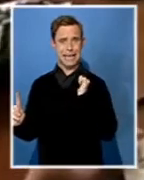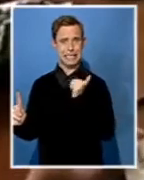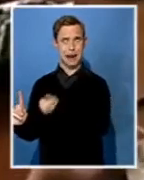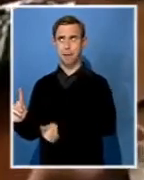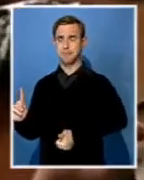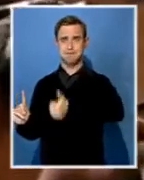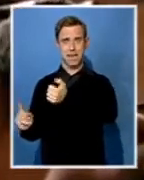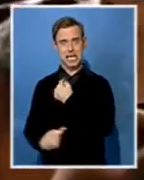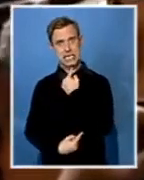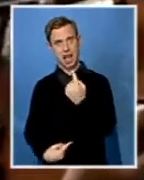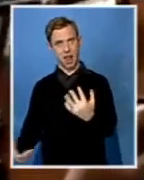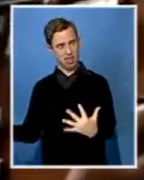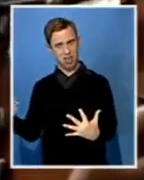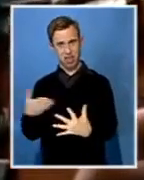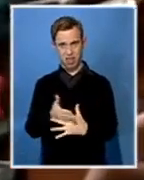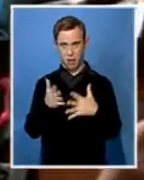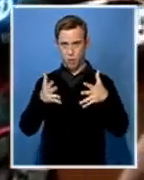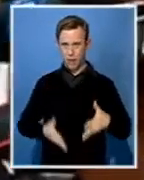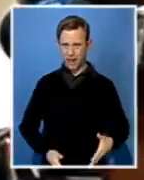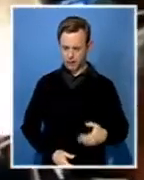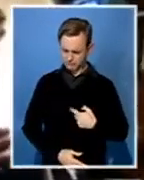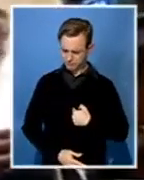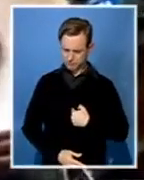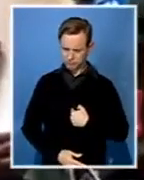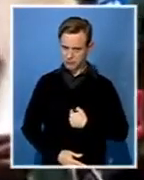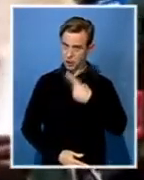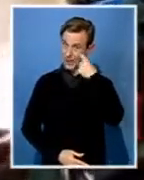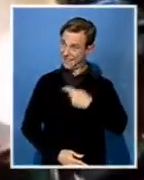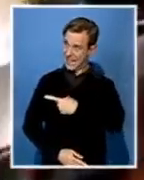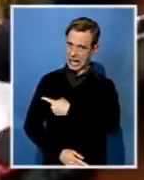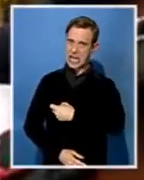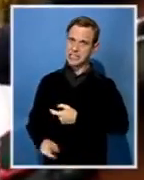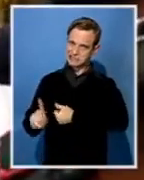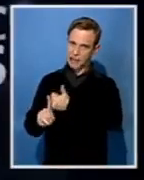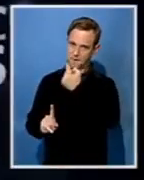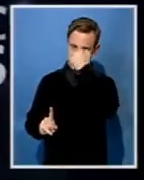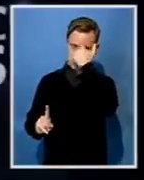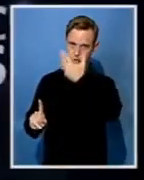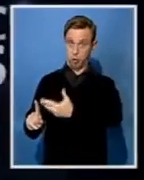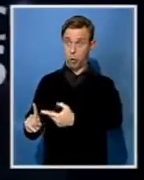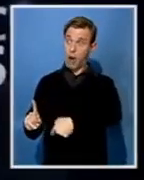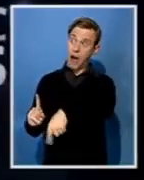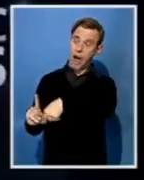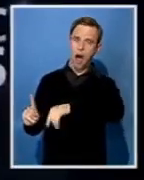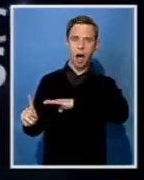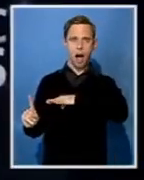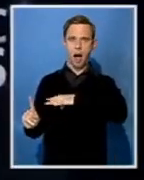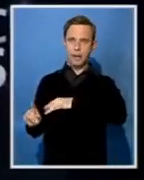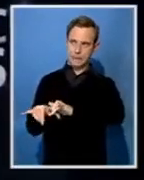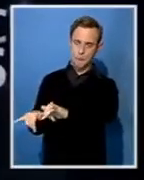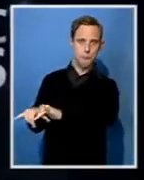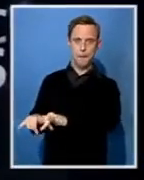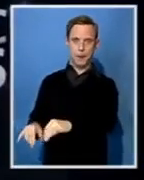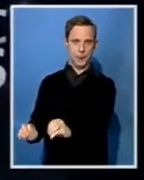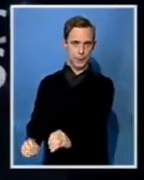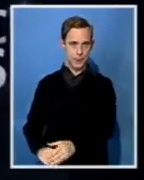exposed are his personal opinions and not the collective view of the security forces. Now, the army,